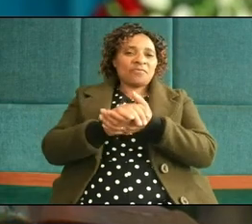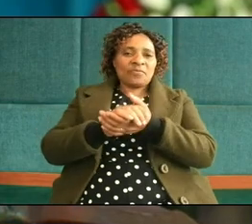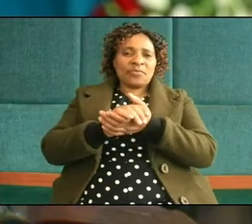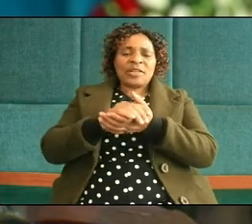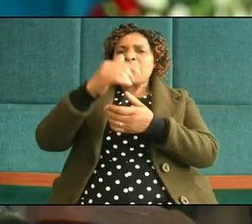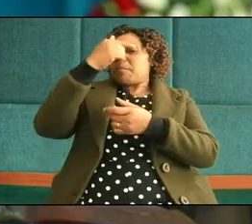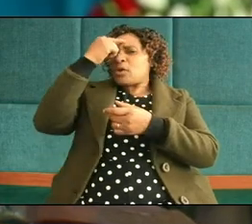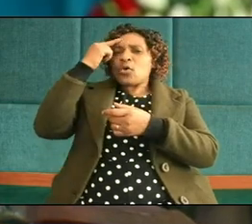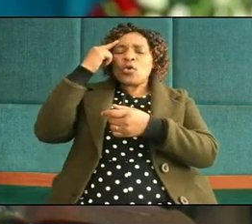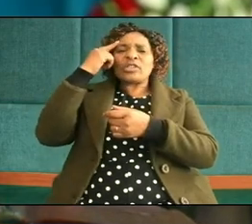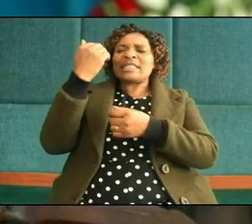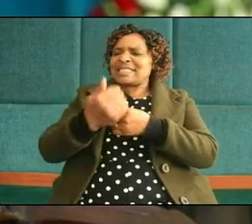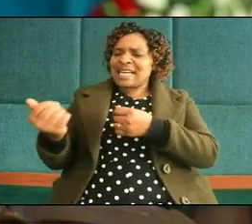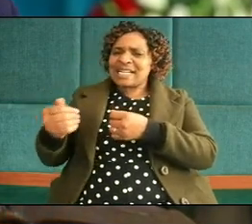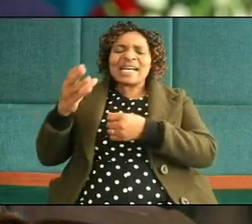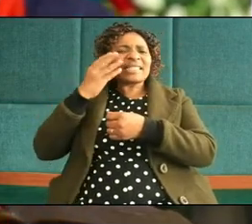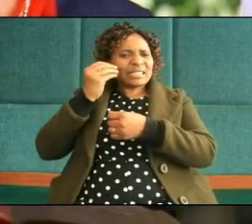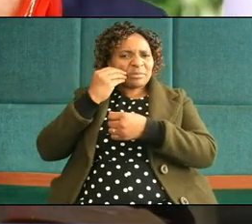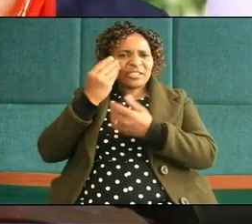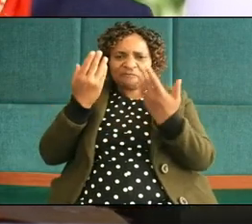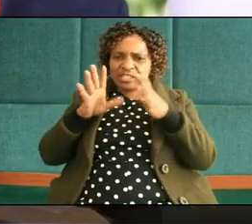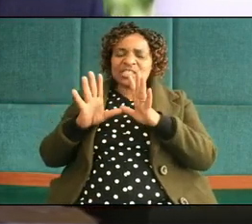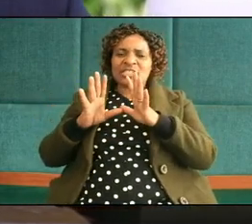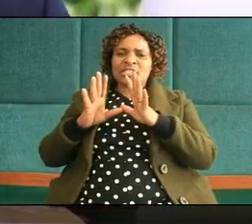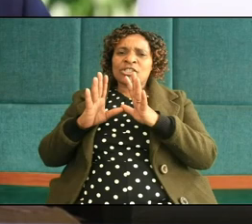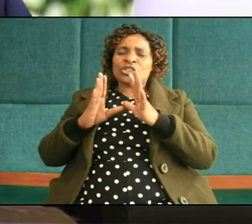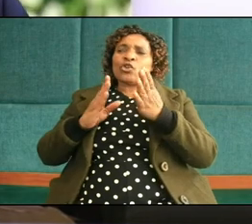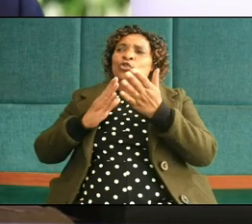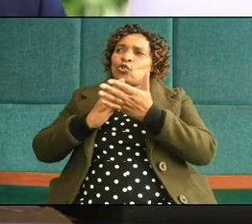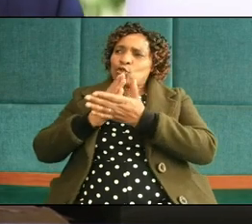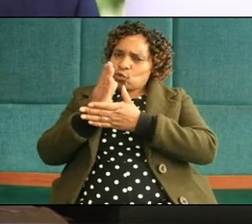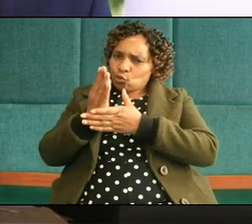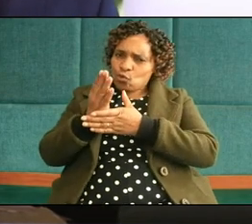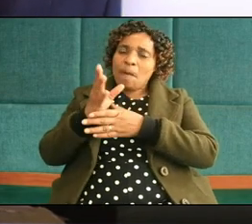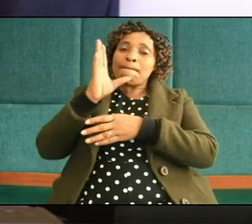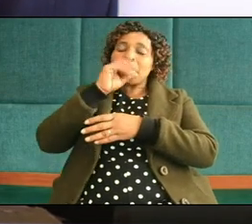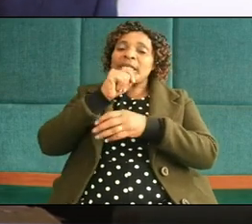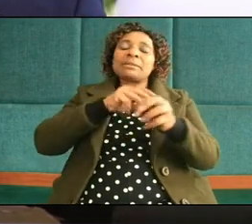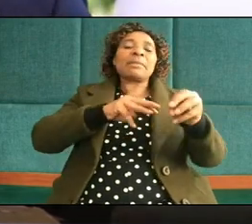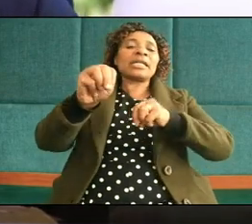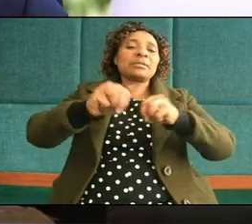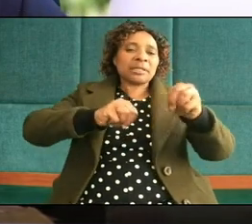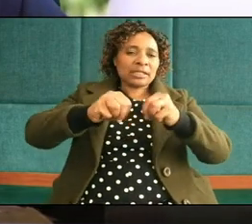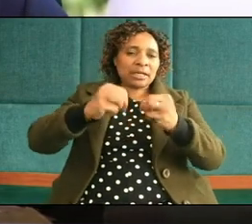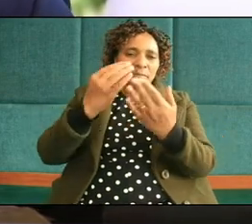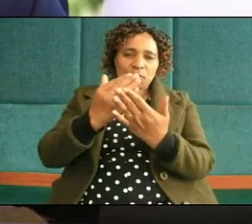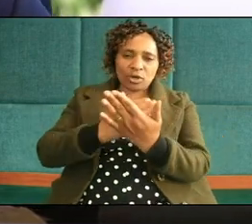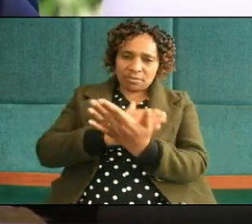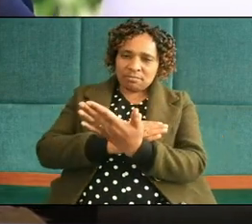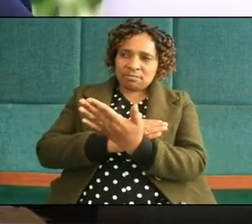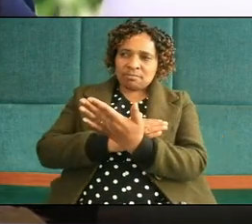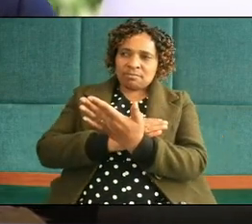even the church has experienced it through risk management program and the statistics